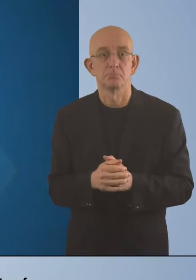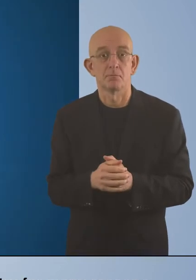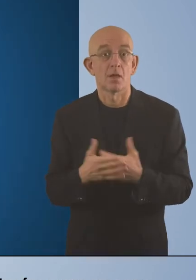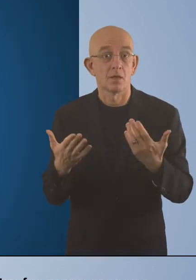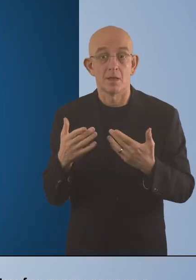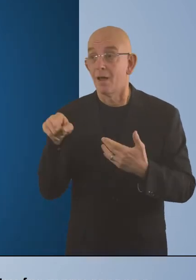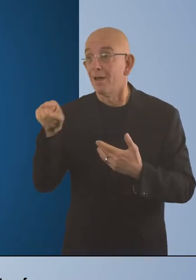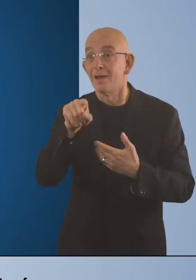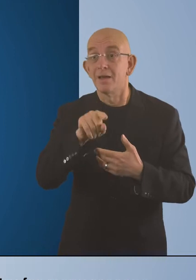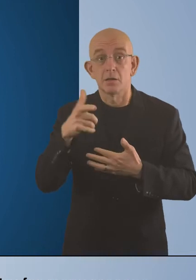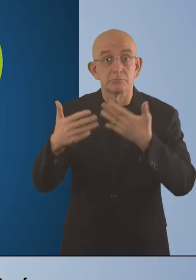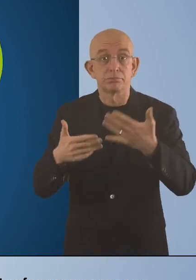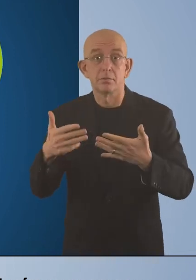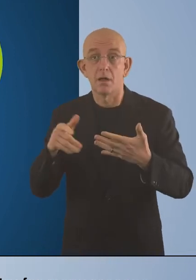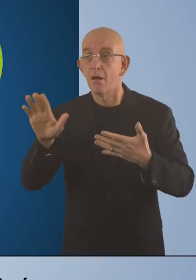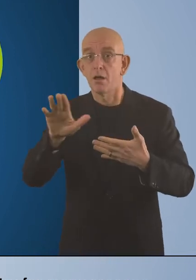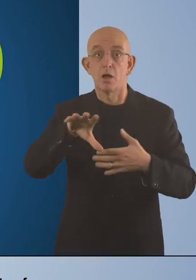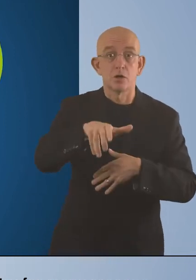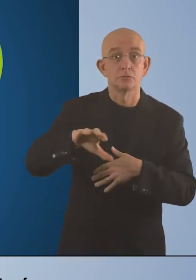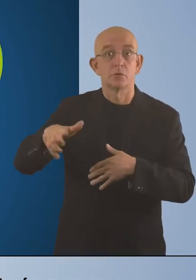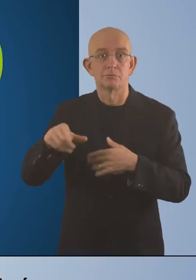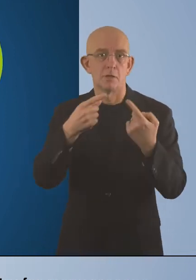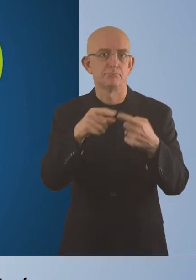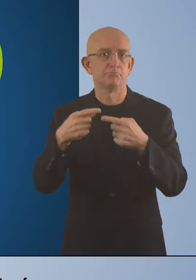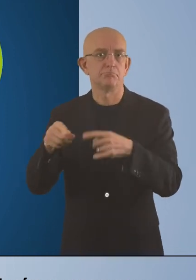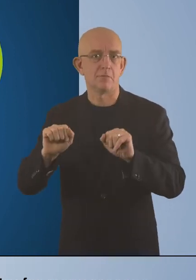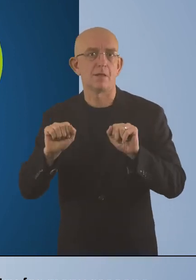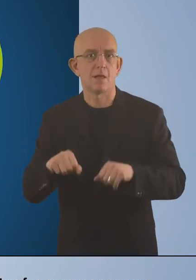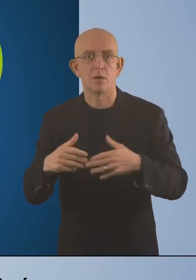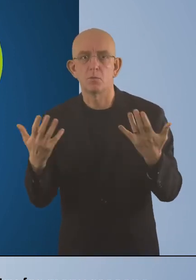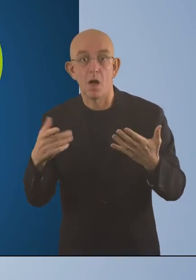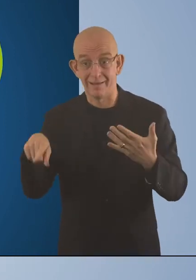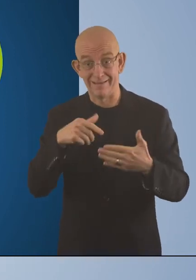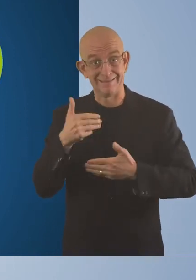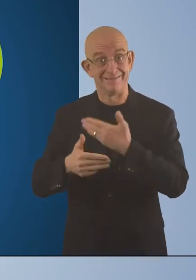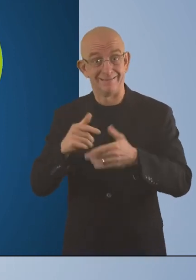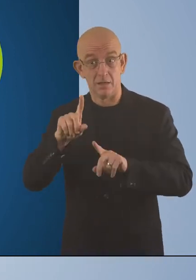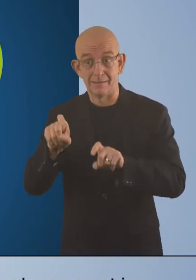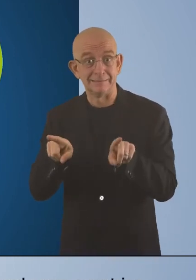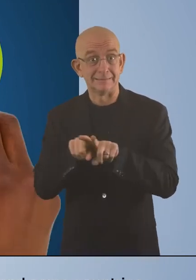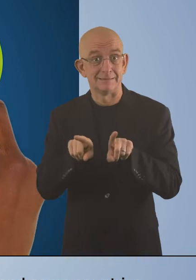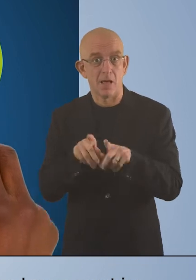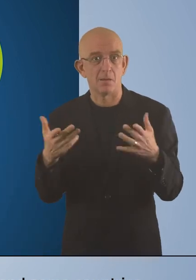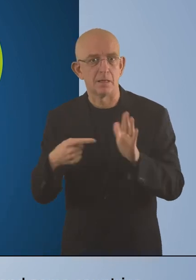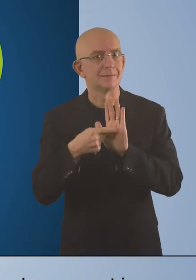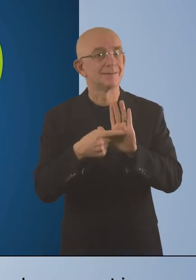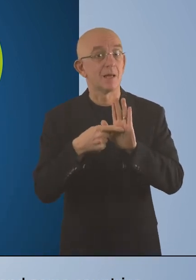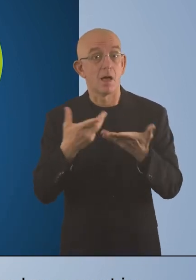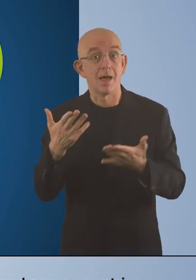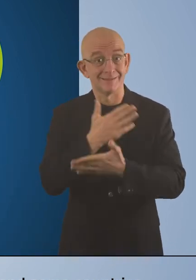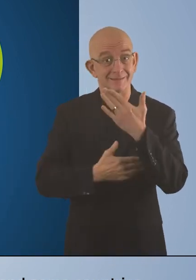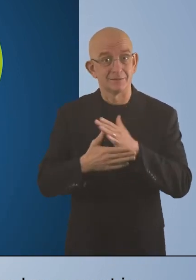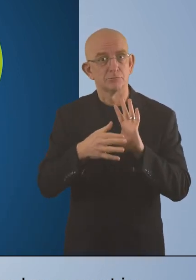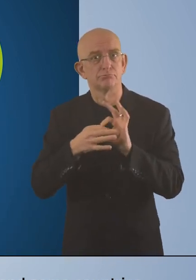Prevalence rates can vary from country to country for many reasons, even if the same methods are used. For example, disability